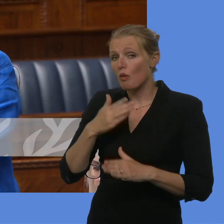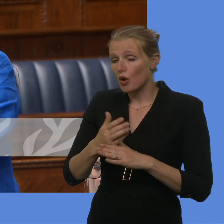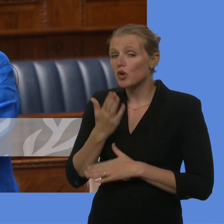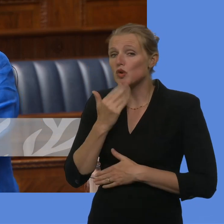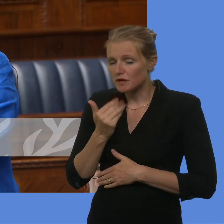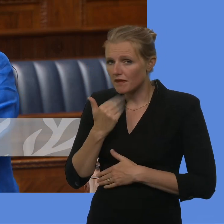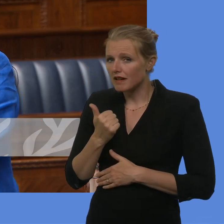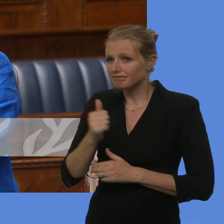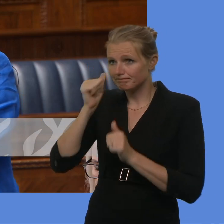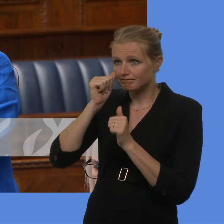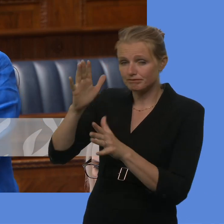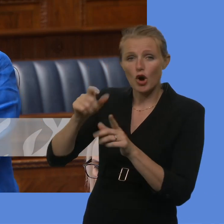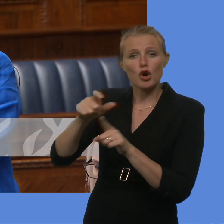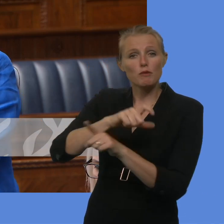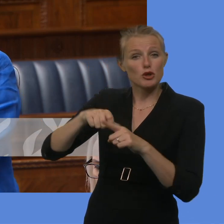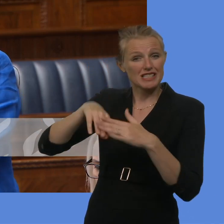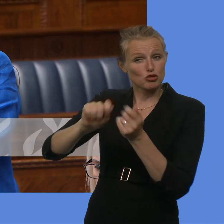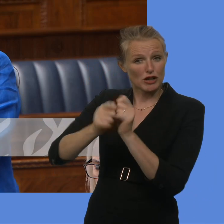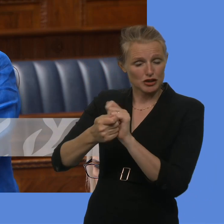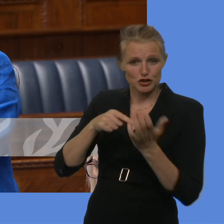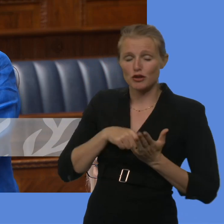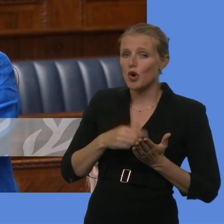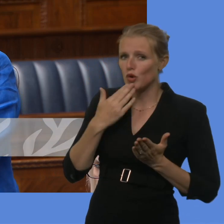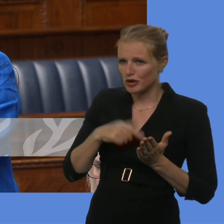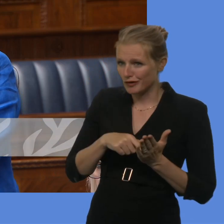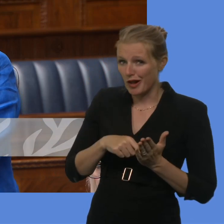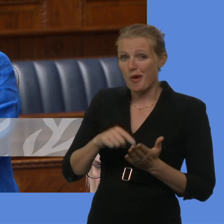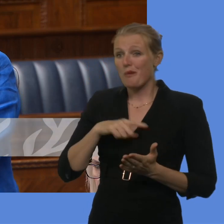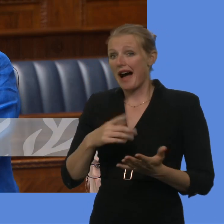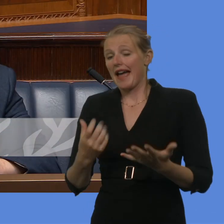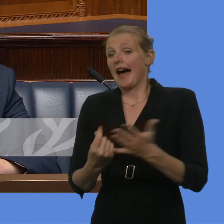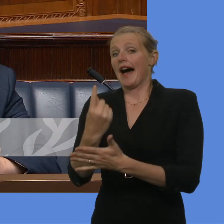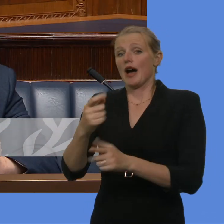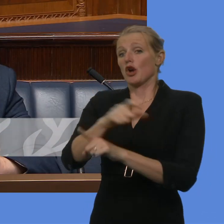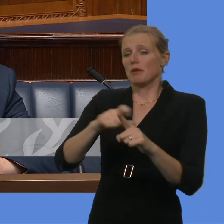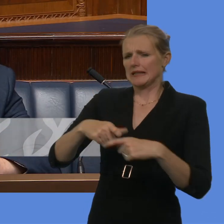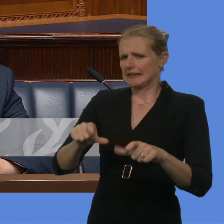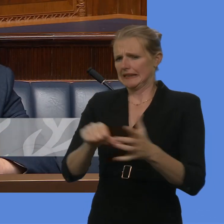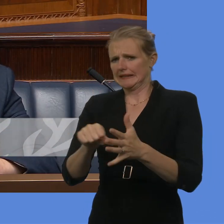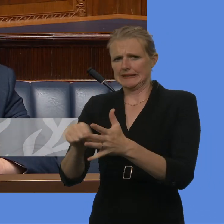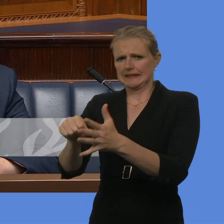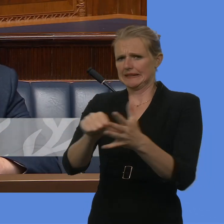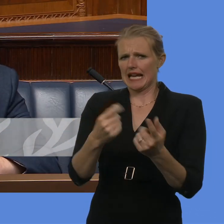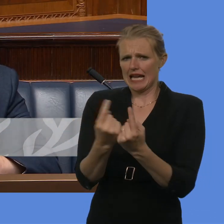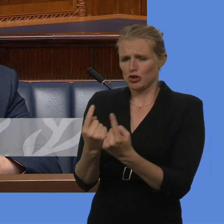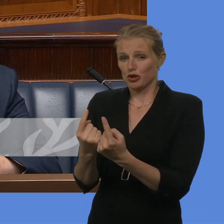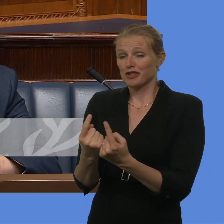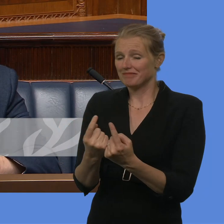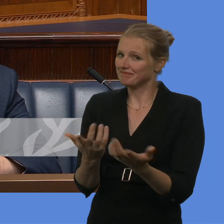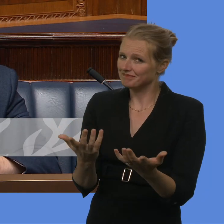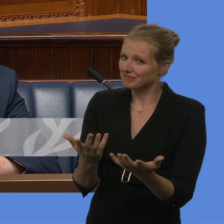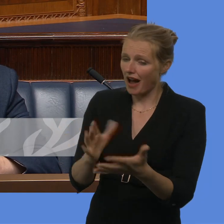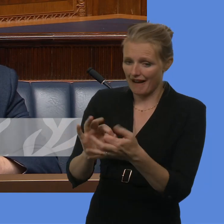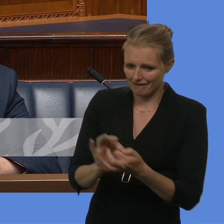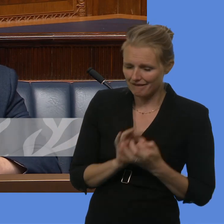communities in transition, because we know that some of the difficult issues that communities are still facing are those that have an